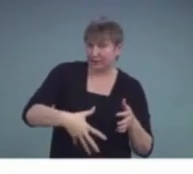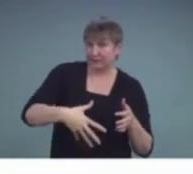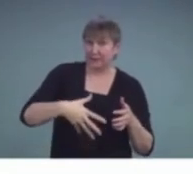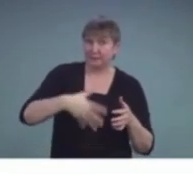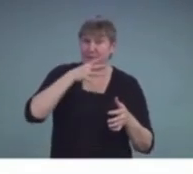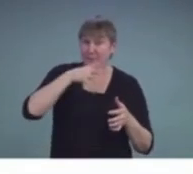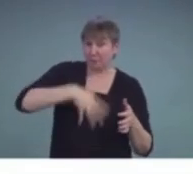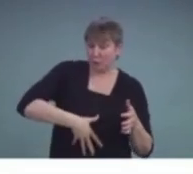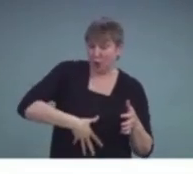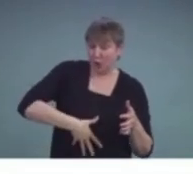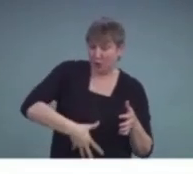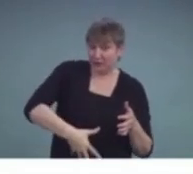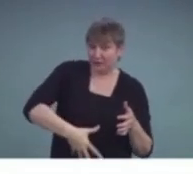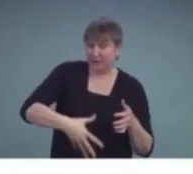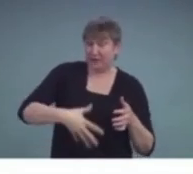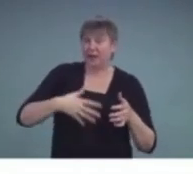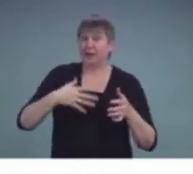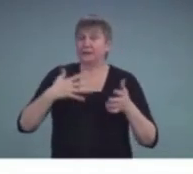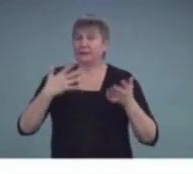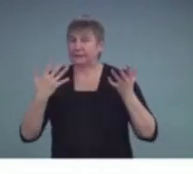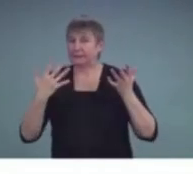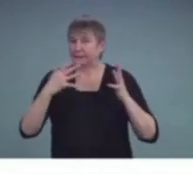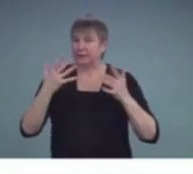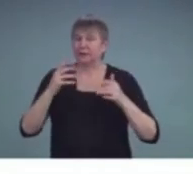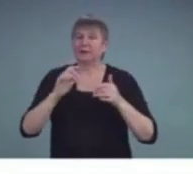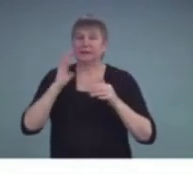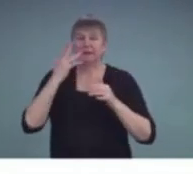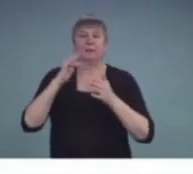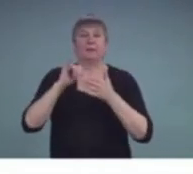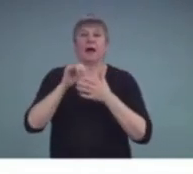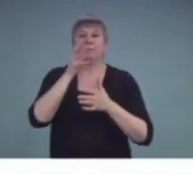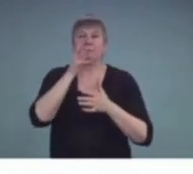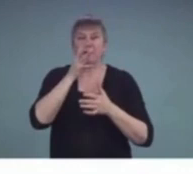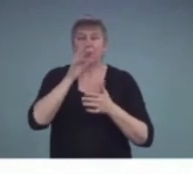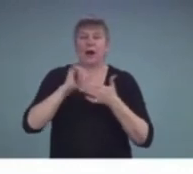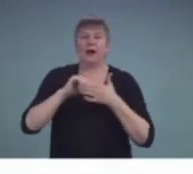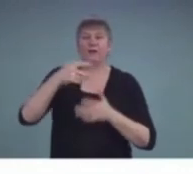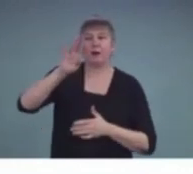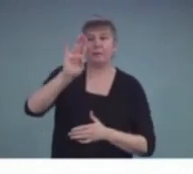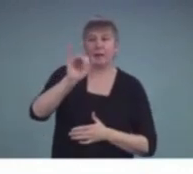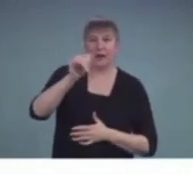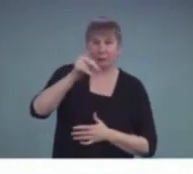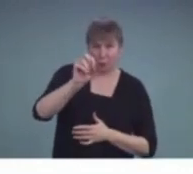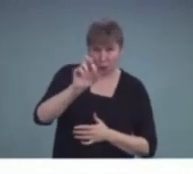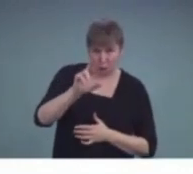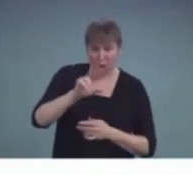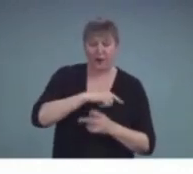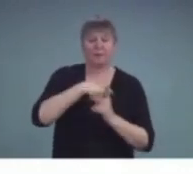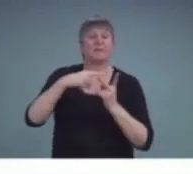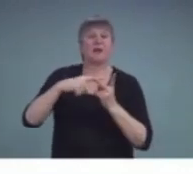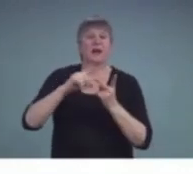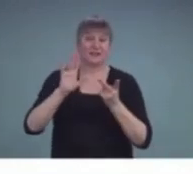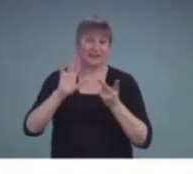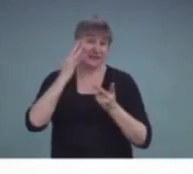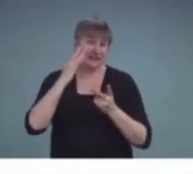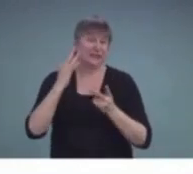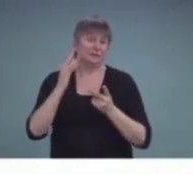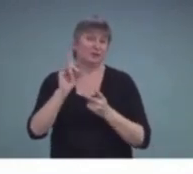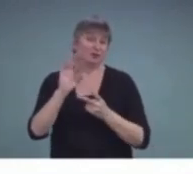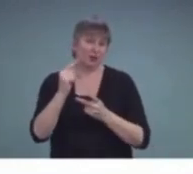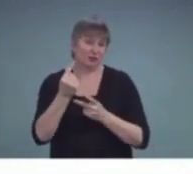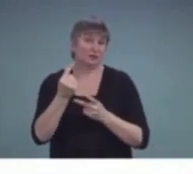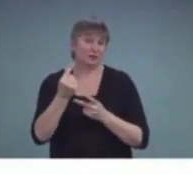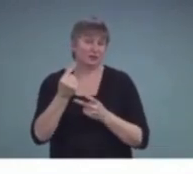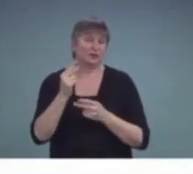bipolar disorder and a history of drug use. He was removed from the home by grandparents